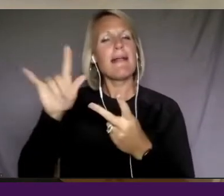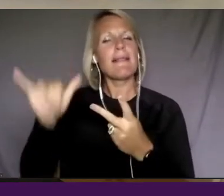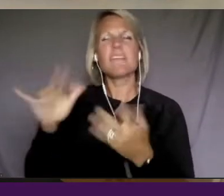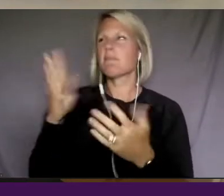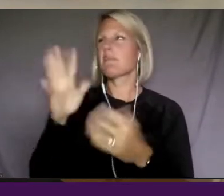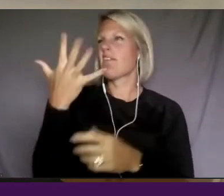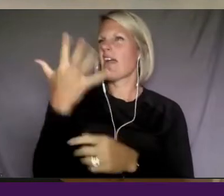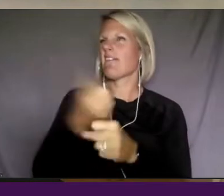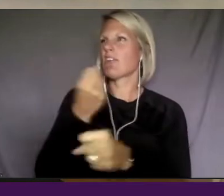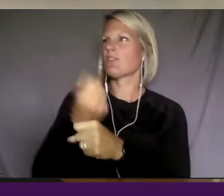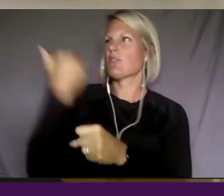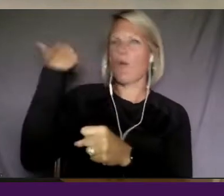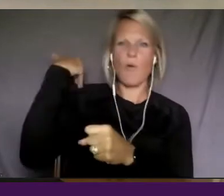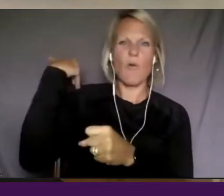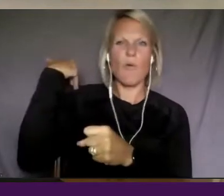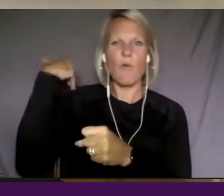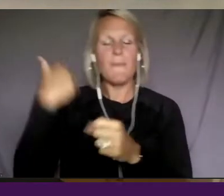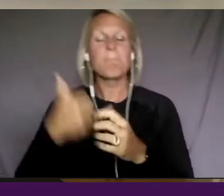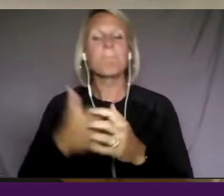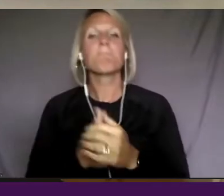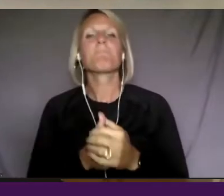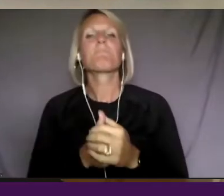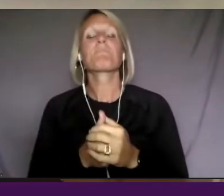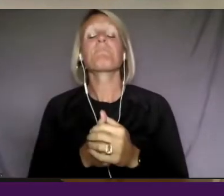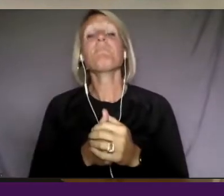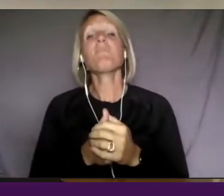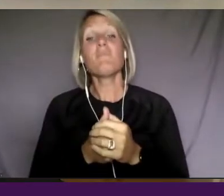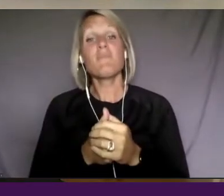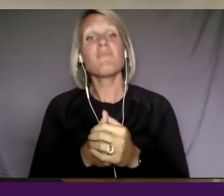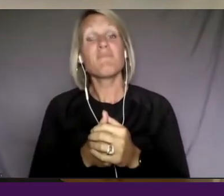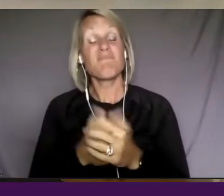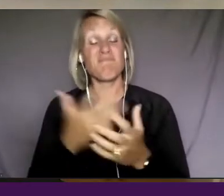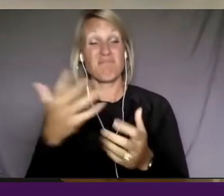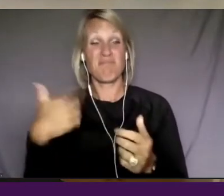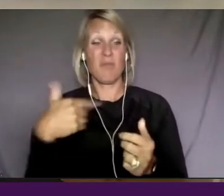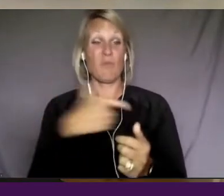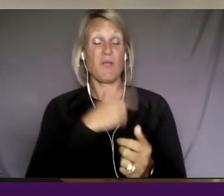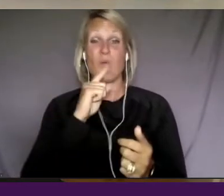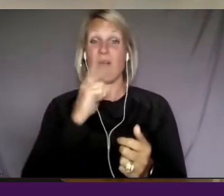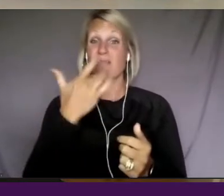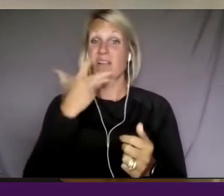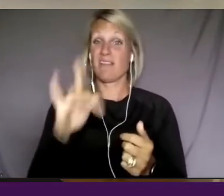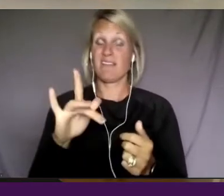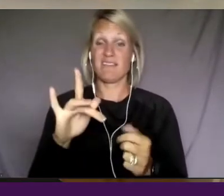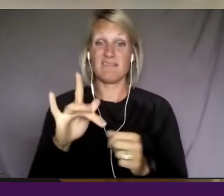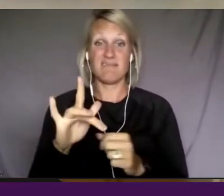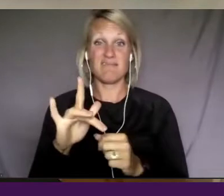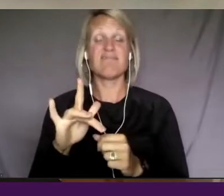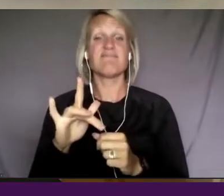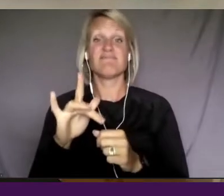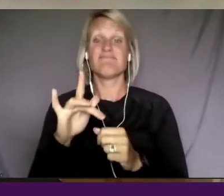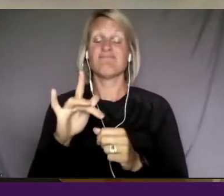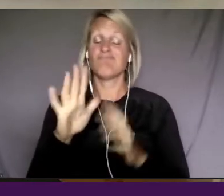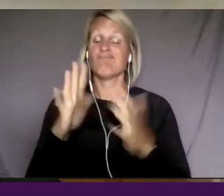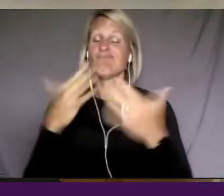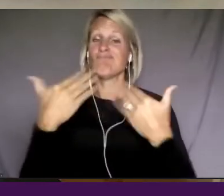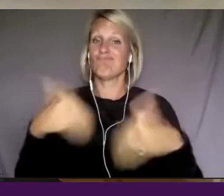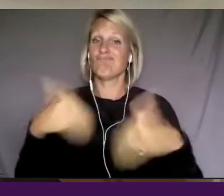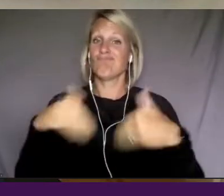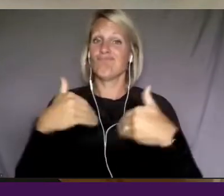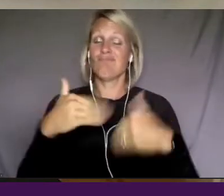ago. And, you know, we were lucky, fortunate enough to get an NIH